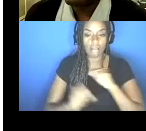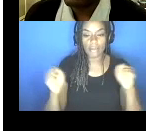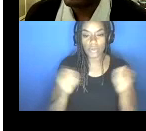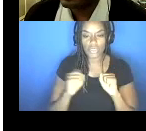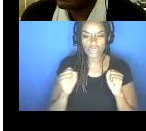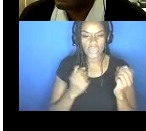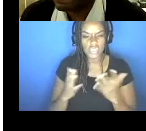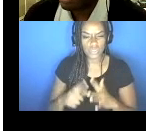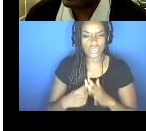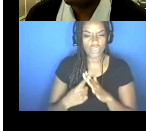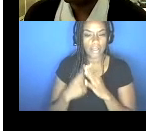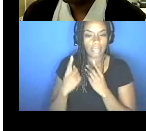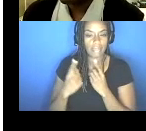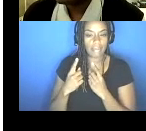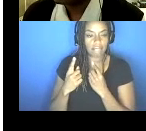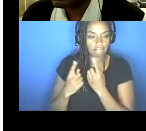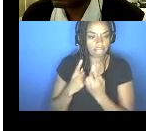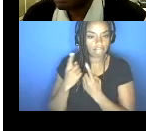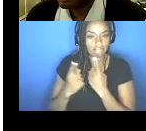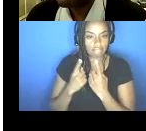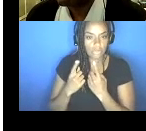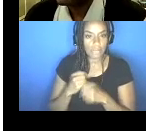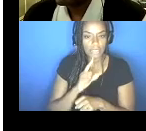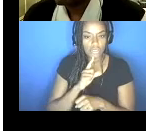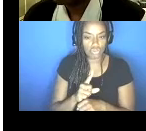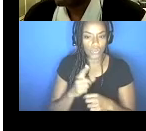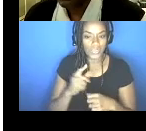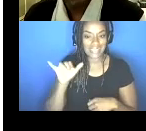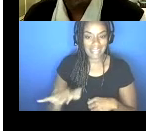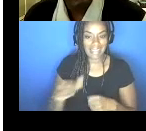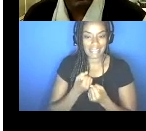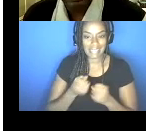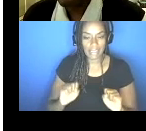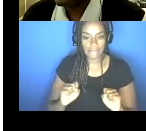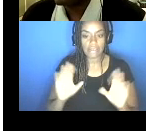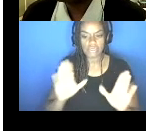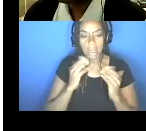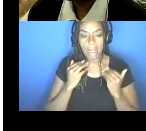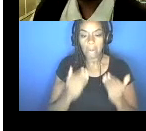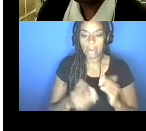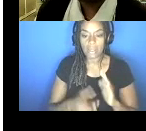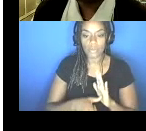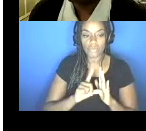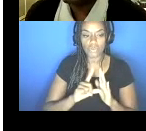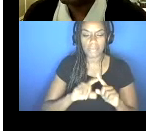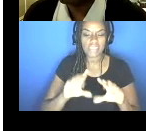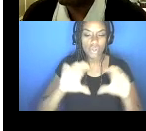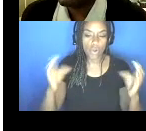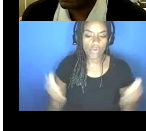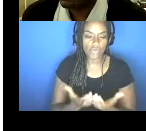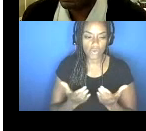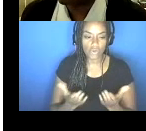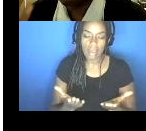you know, relying, falling back on to keep ourselves safe. So I'll review them, but just like the overview, folks have seen